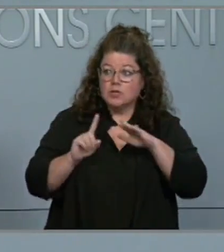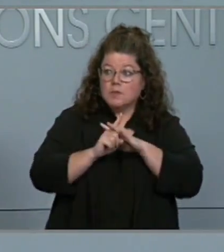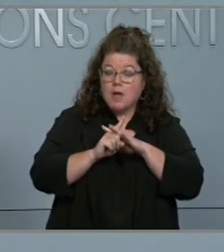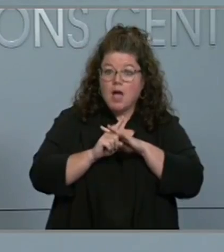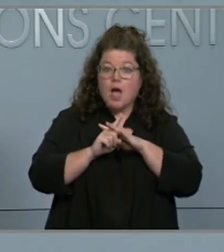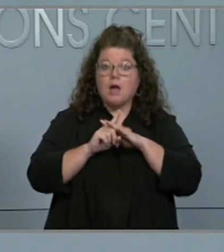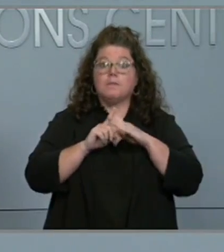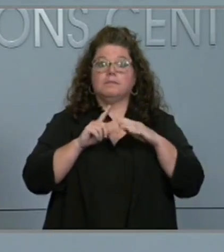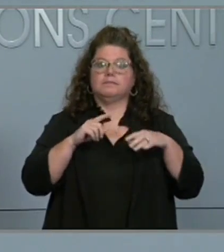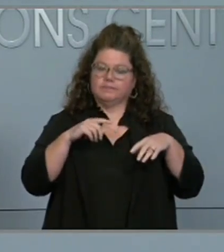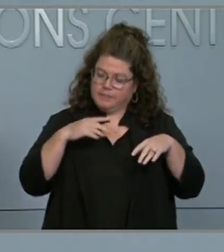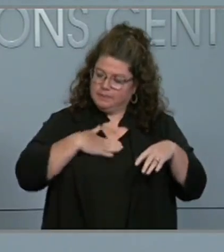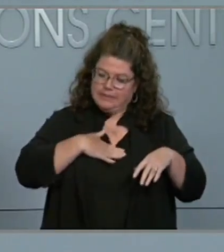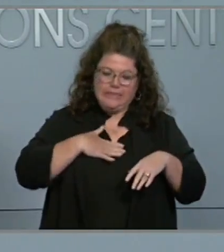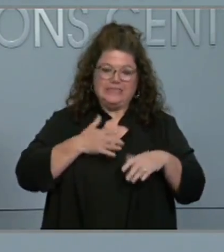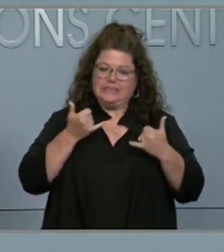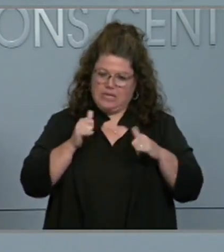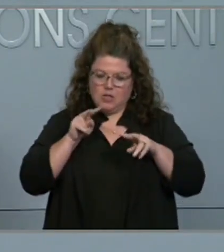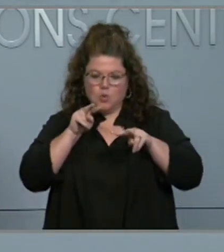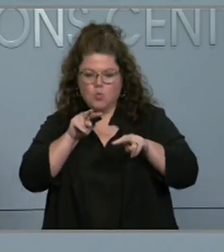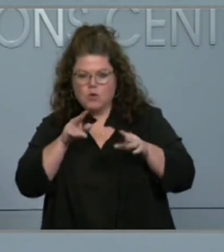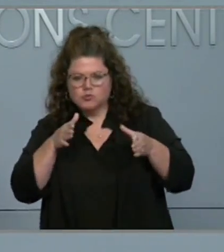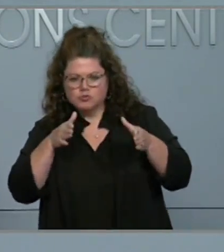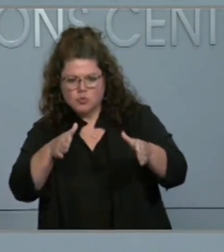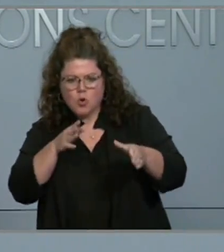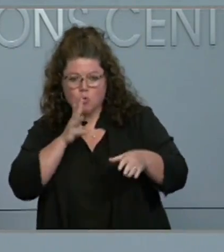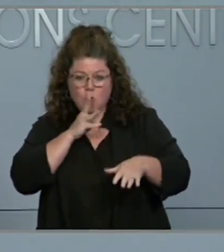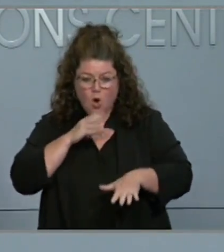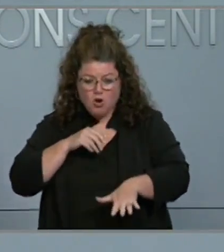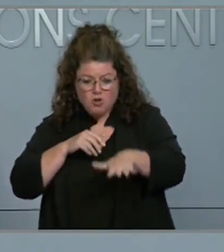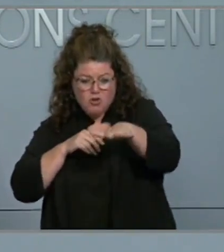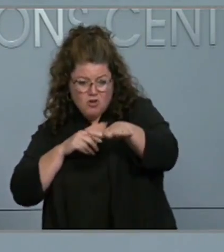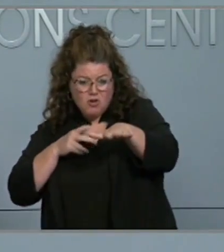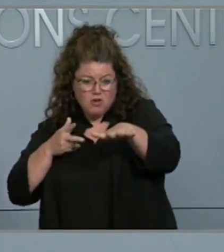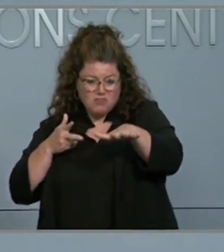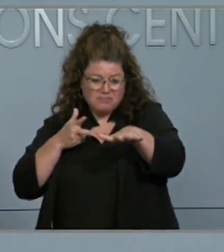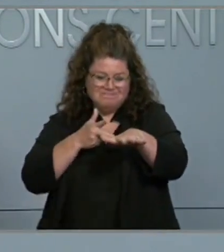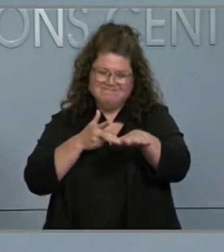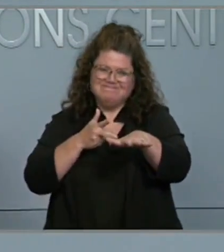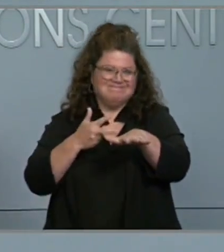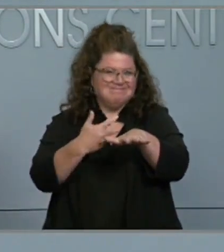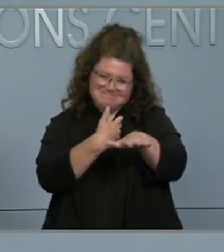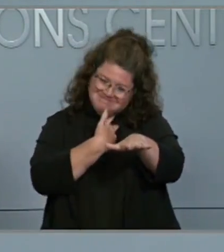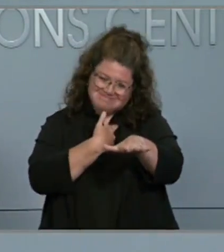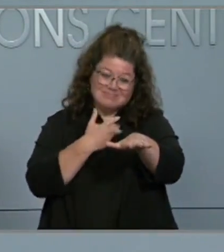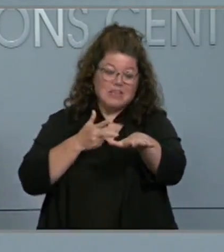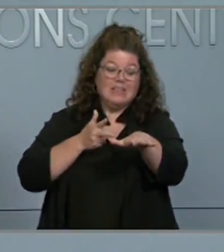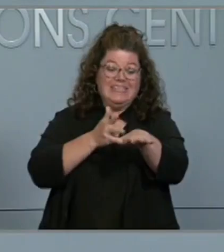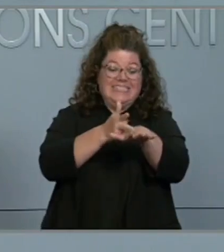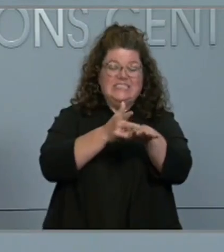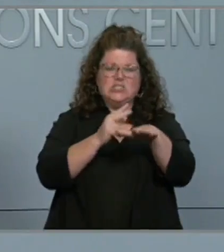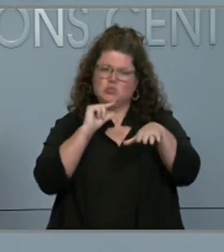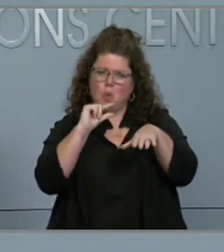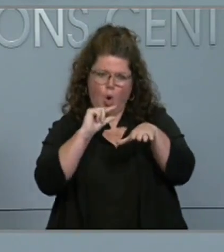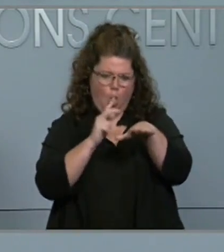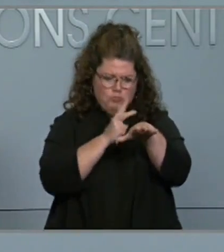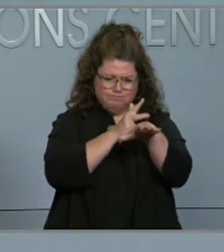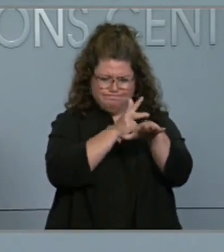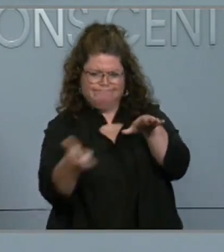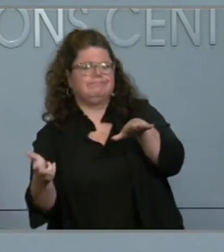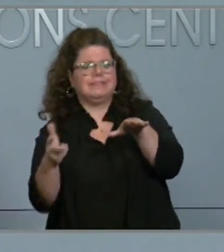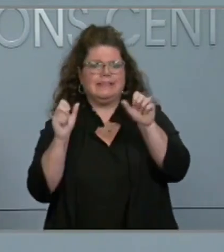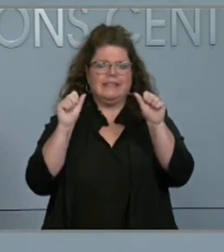drive through water. It only takes a few inches to sweep a car away. And in fact, we already have some road